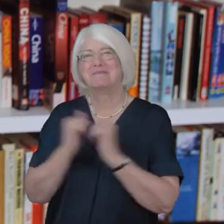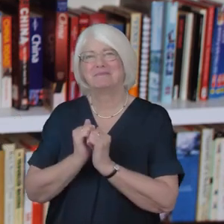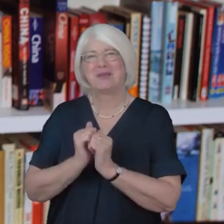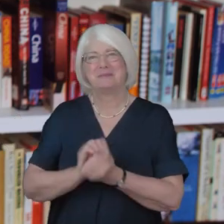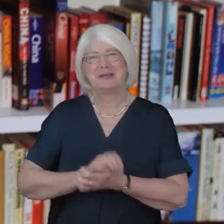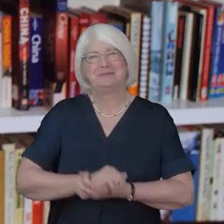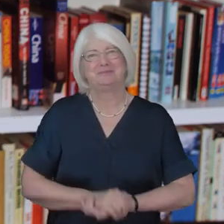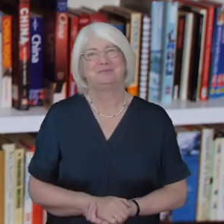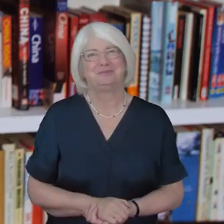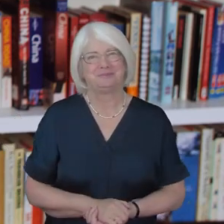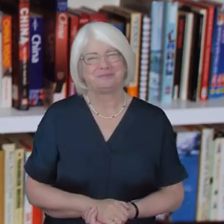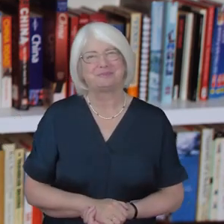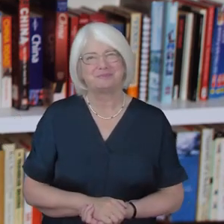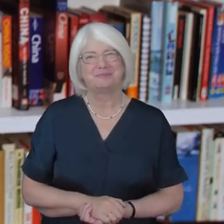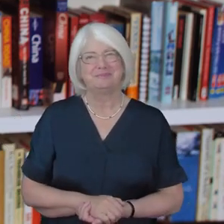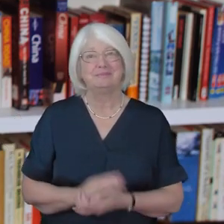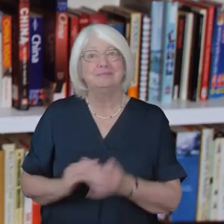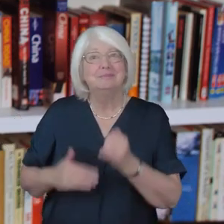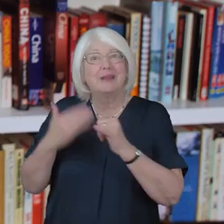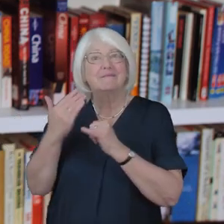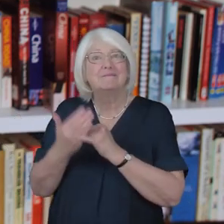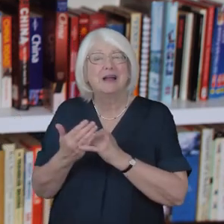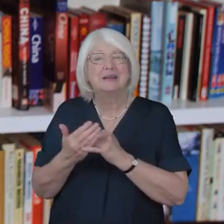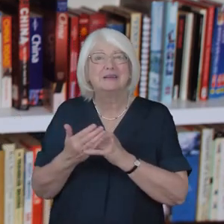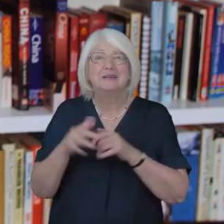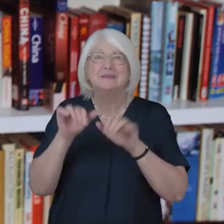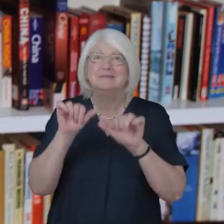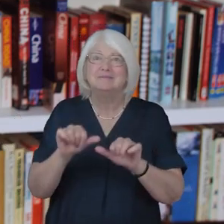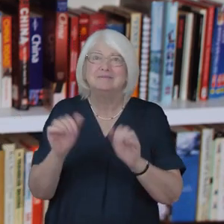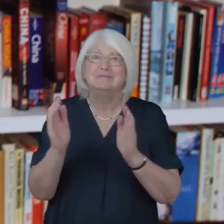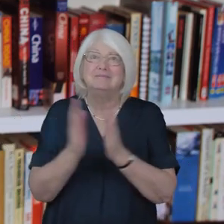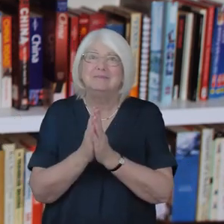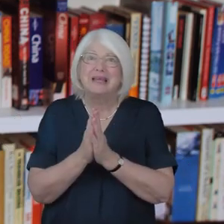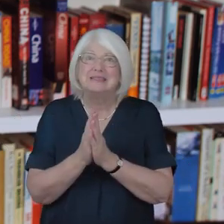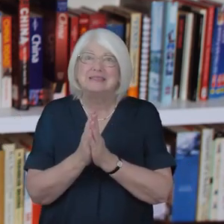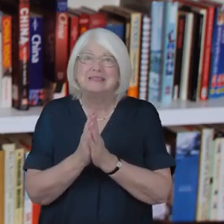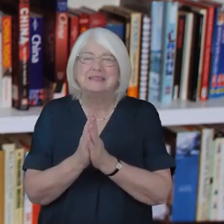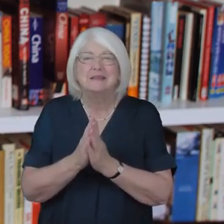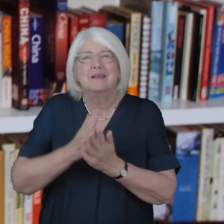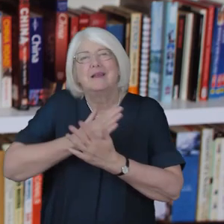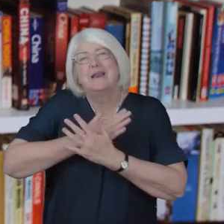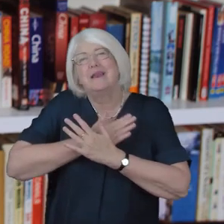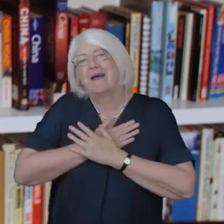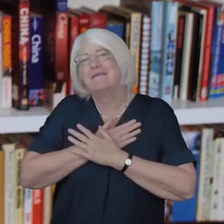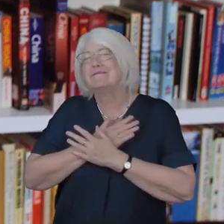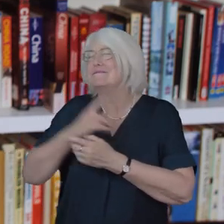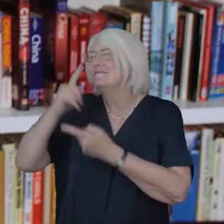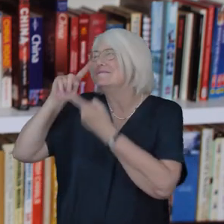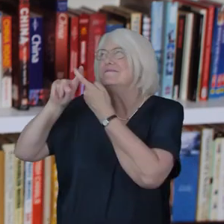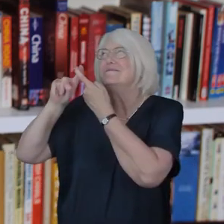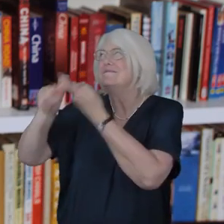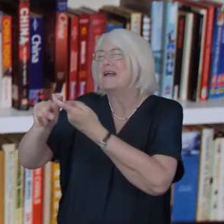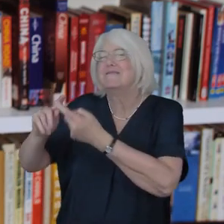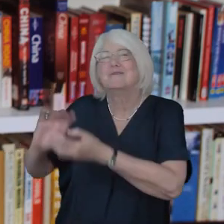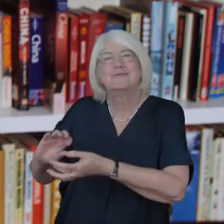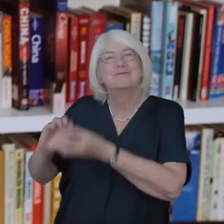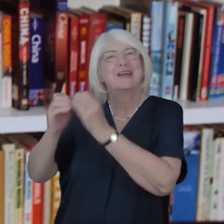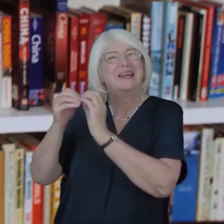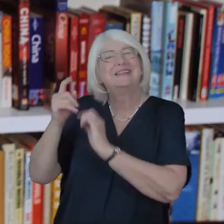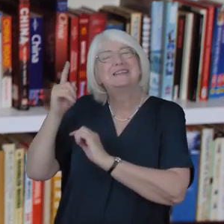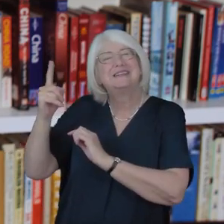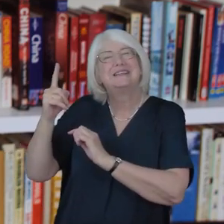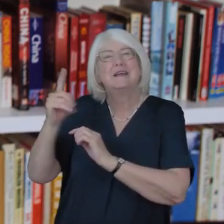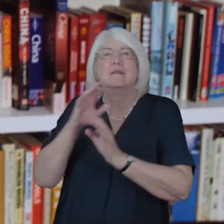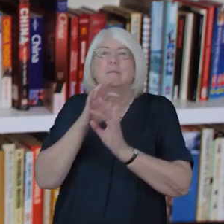And our final blessing The love of the faithful Creator The peace of the wounded